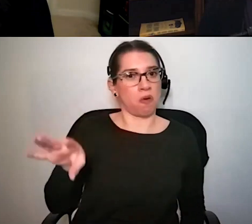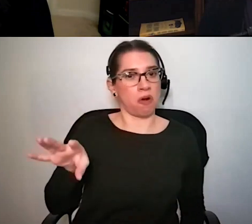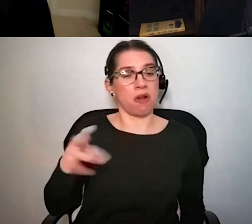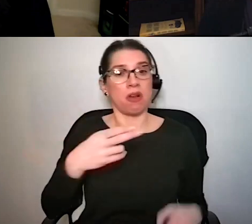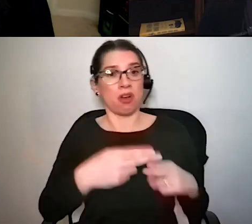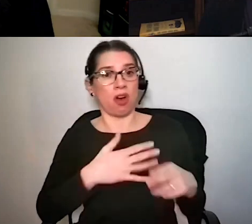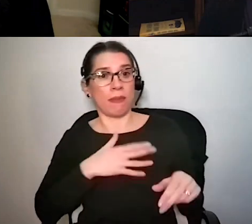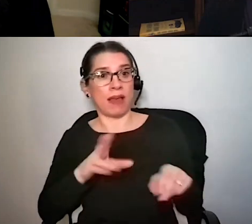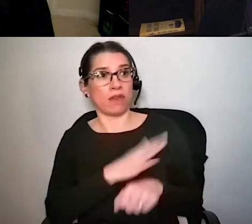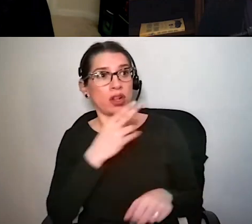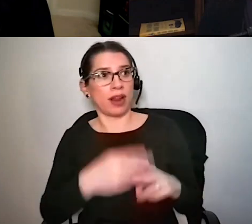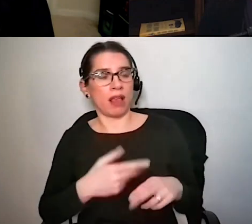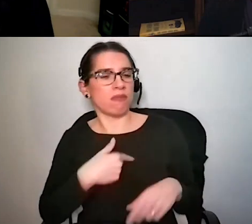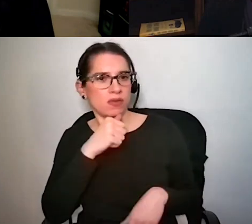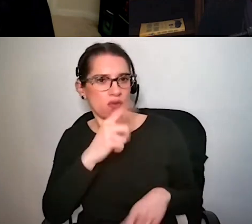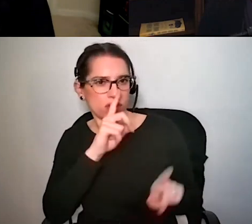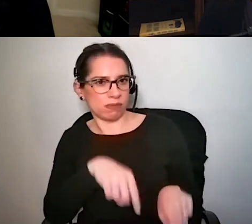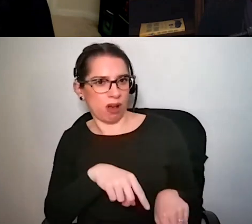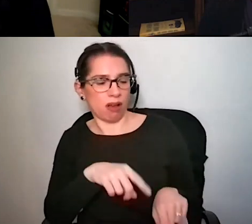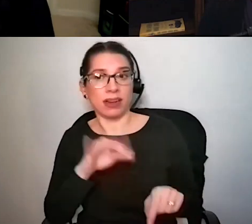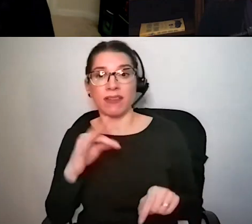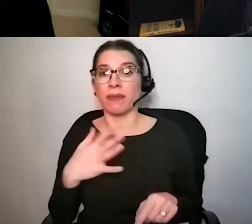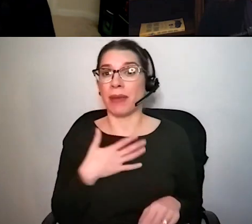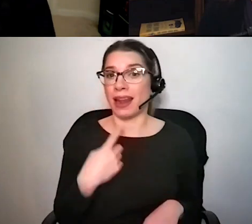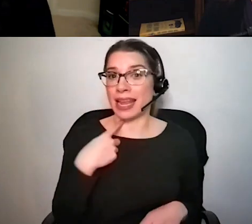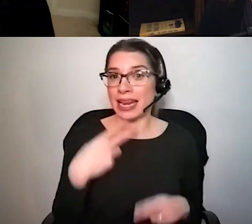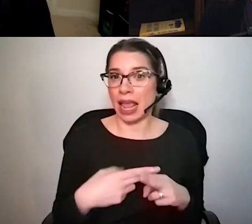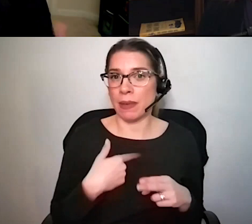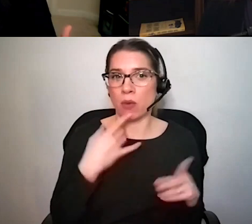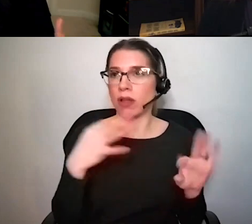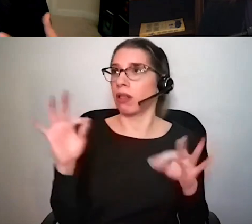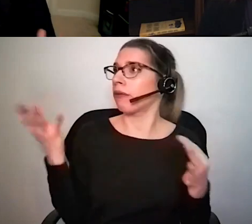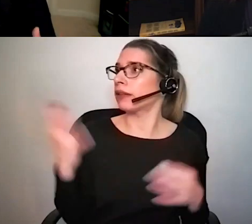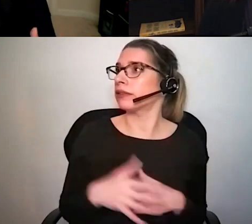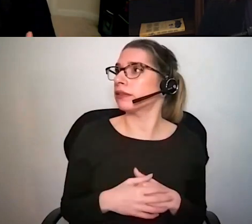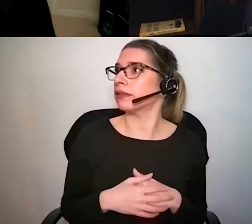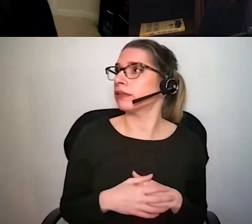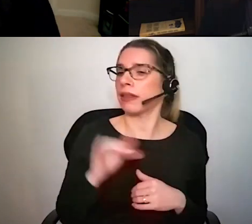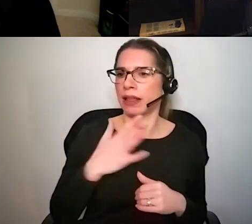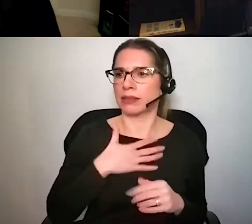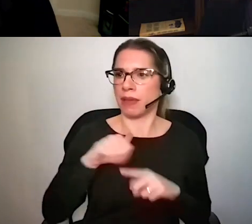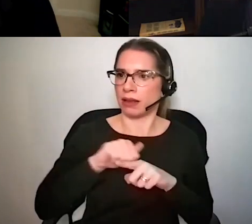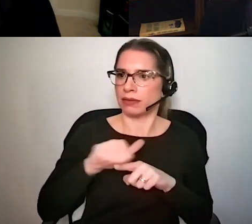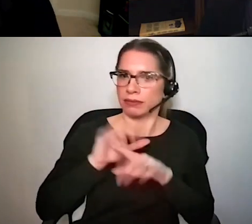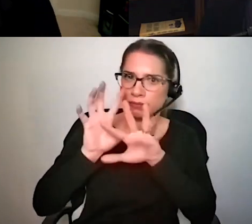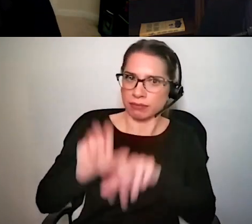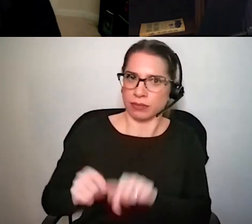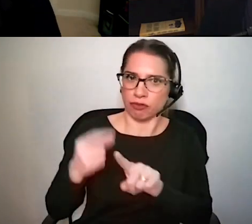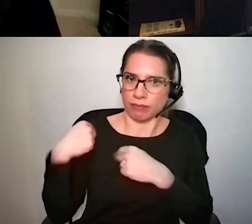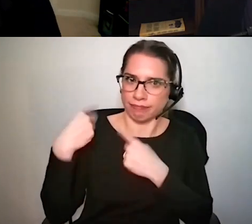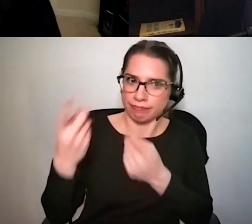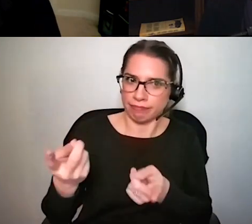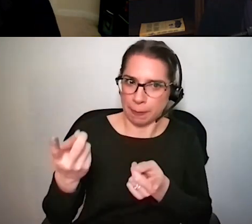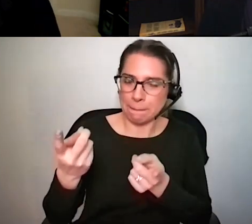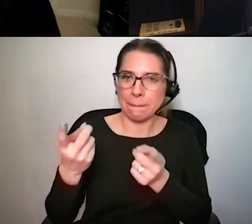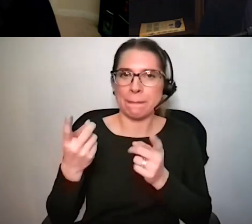I don't respond I respond when they call me by my nickname because that's what I am primed for um and so